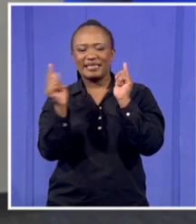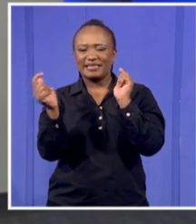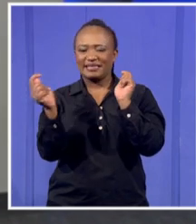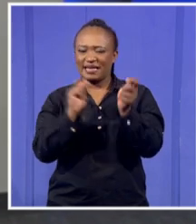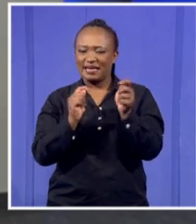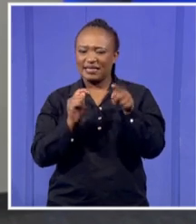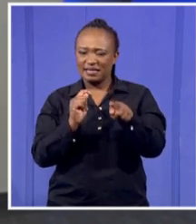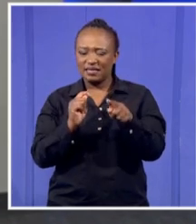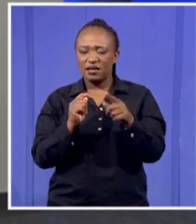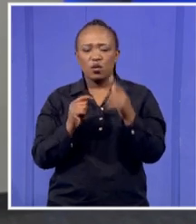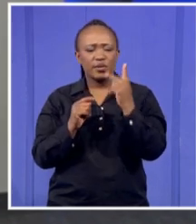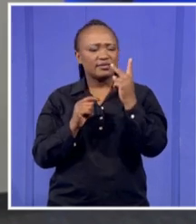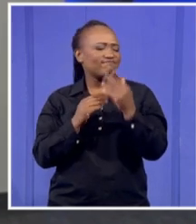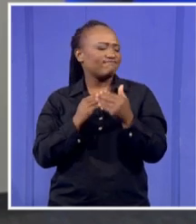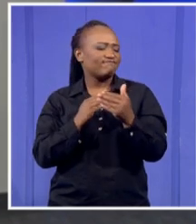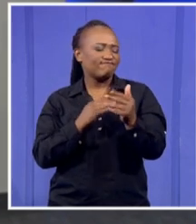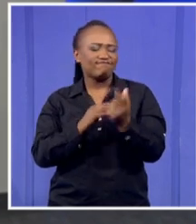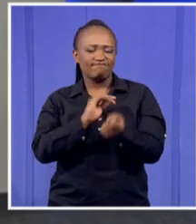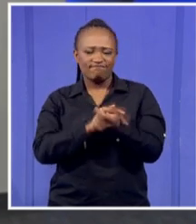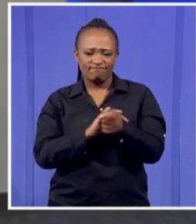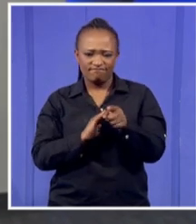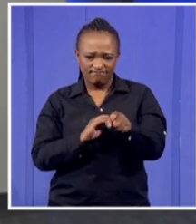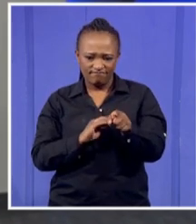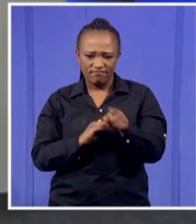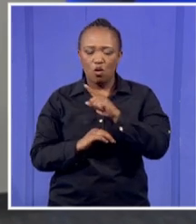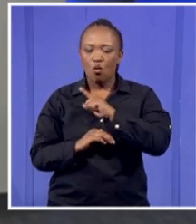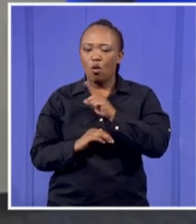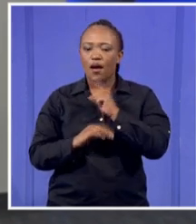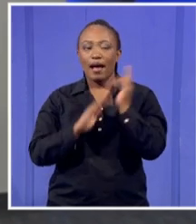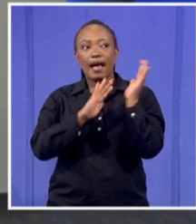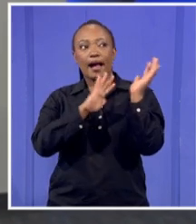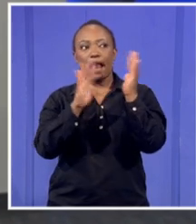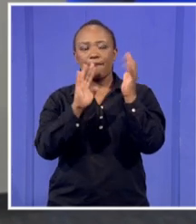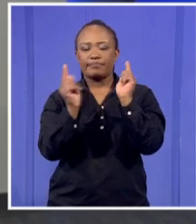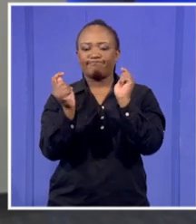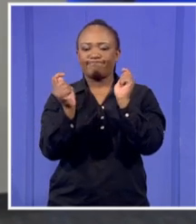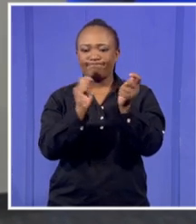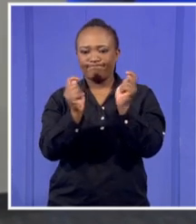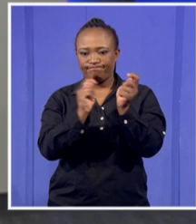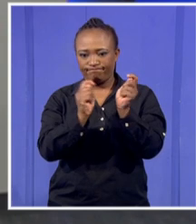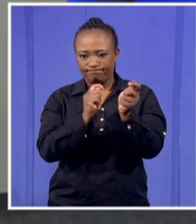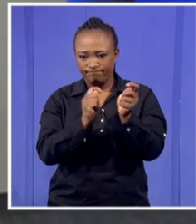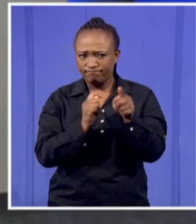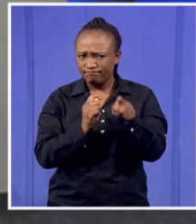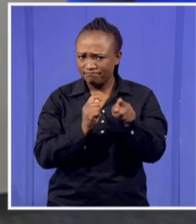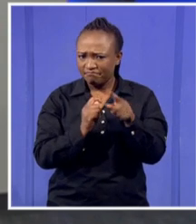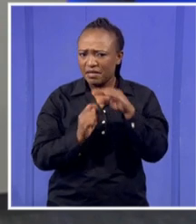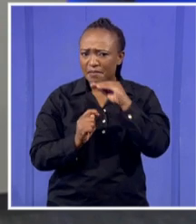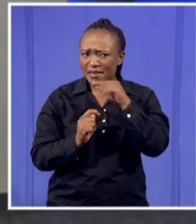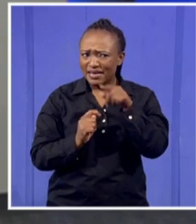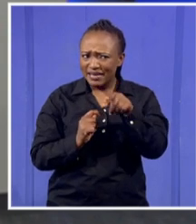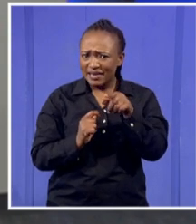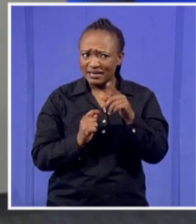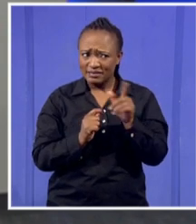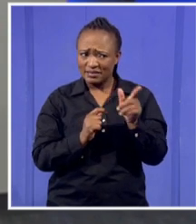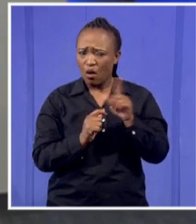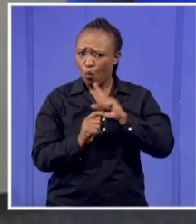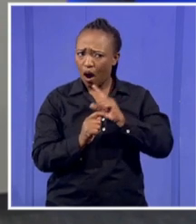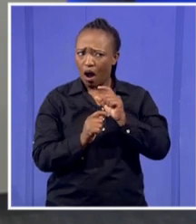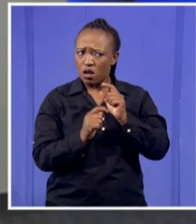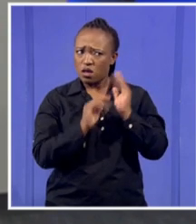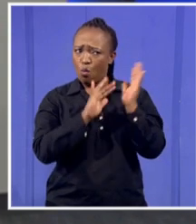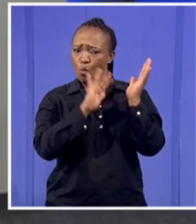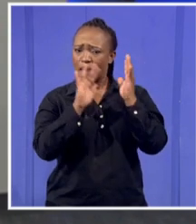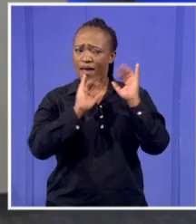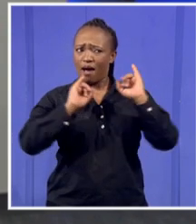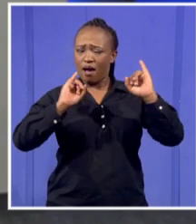we're seeing this sort of thing because of climate change. Is this a factor? It can